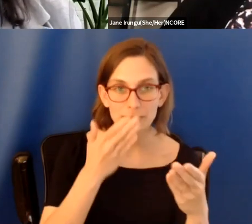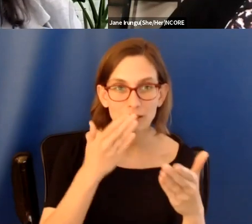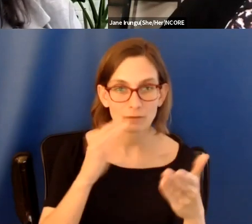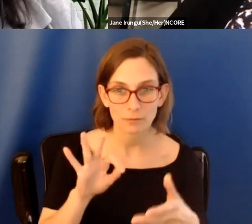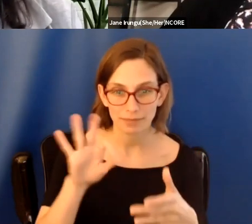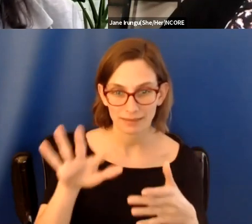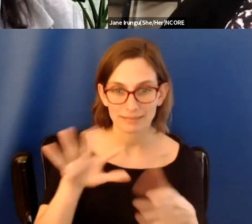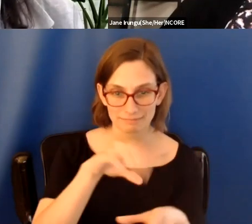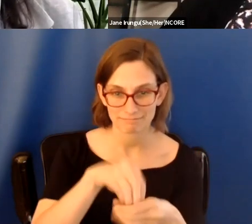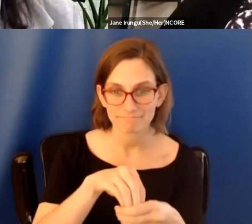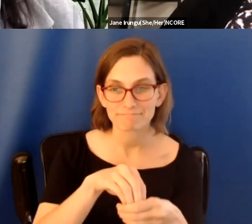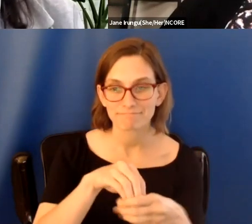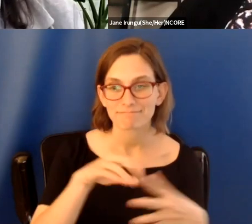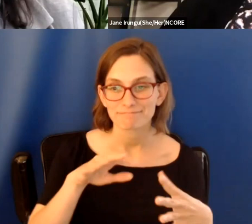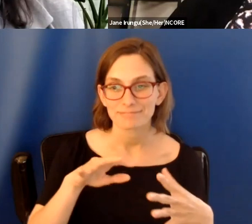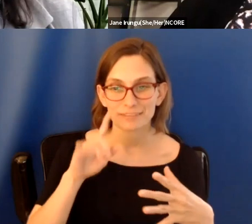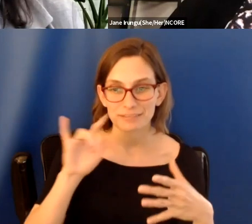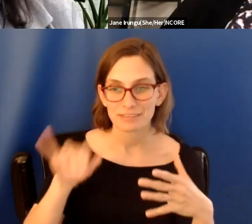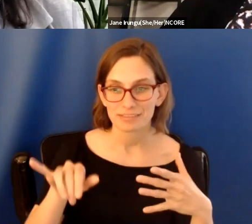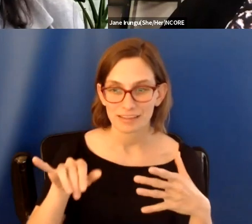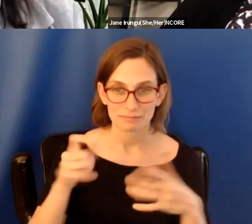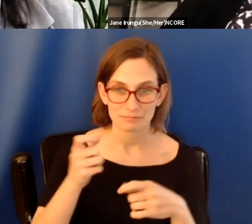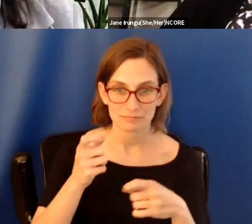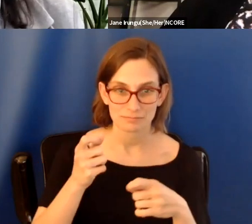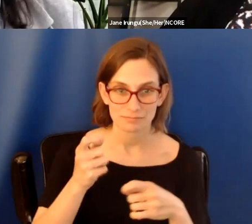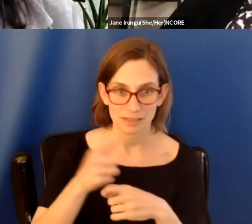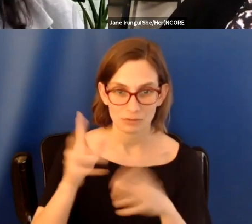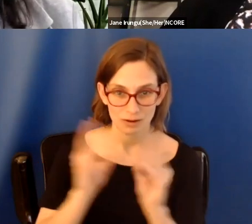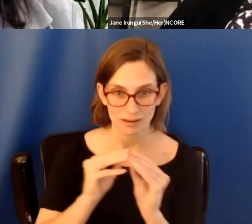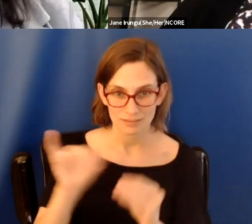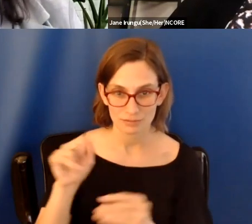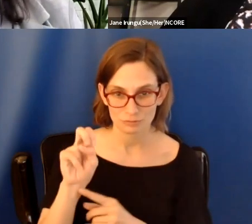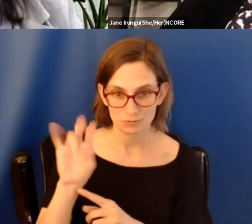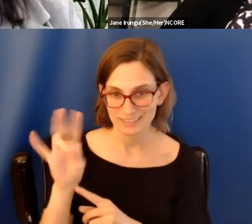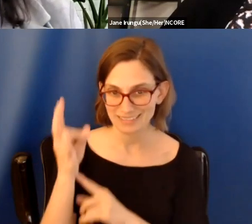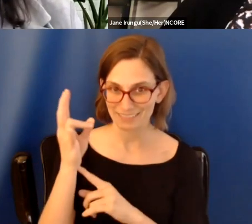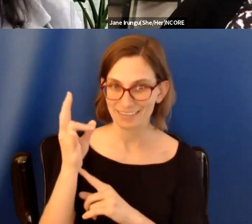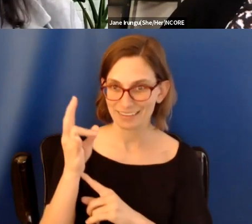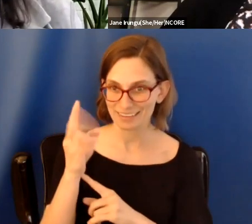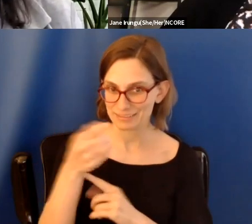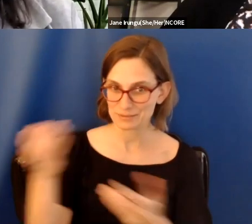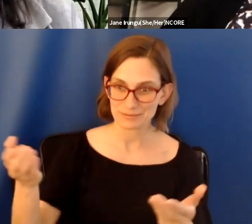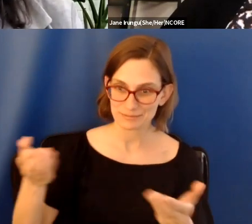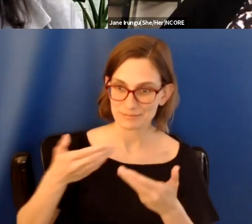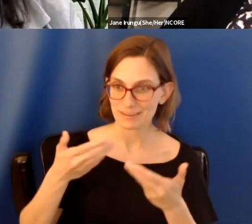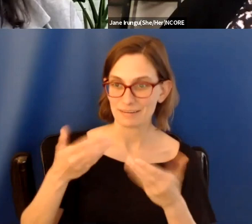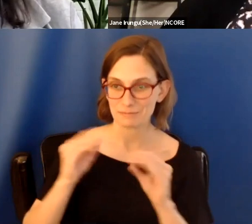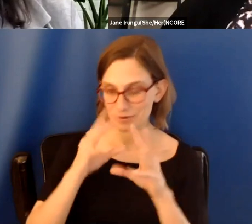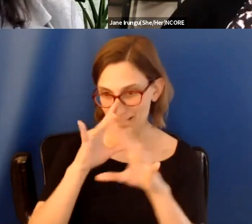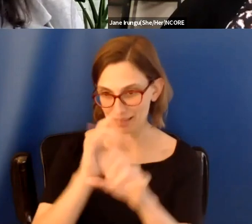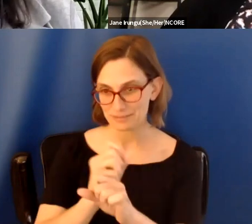for our 33rd annual conference, June 7th. So you welcome for more captivating